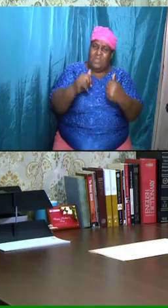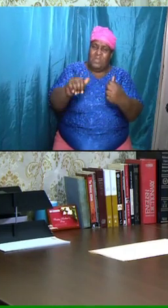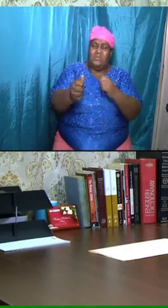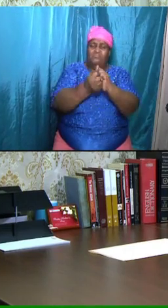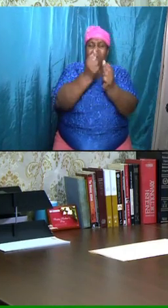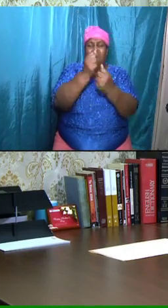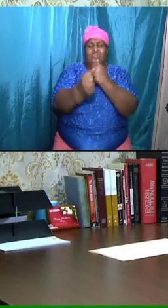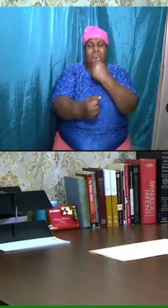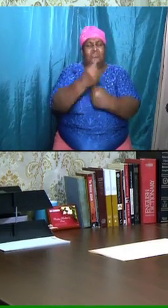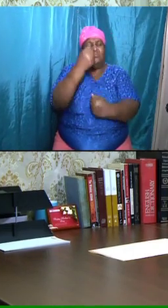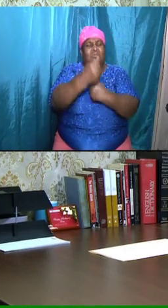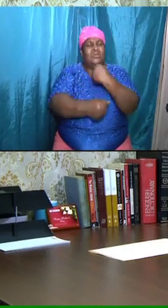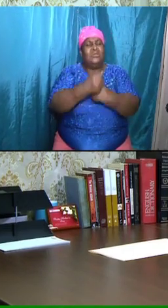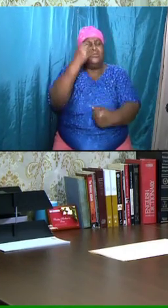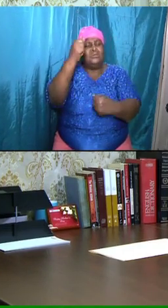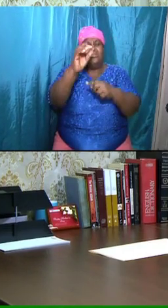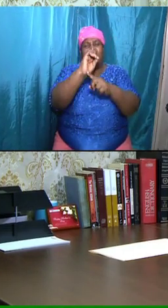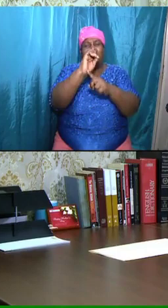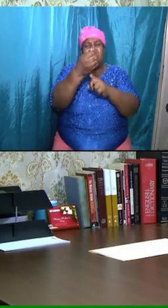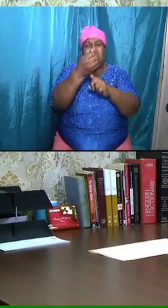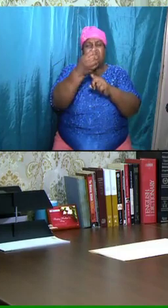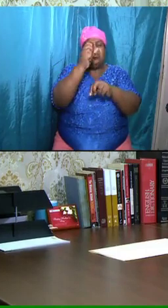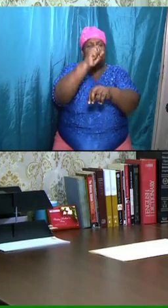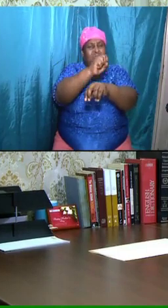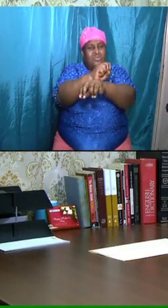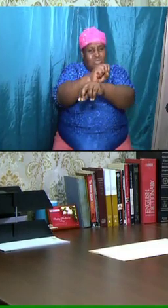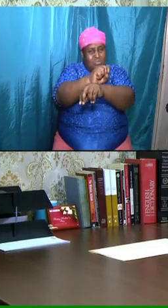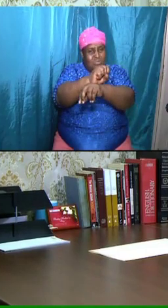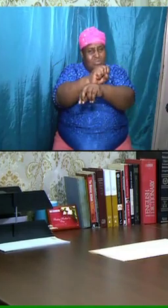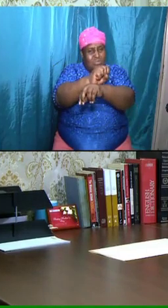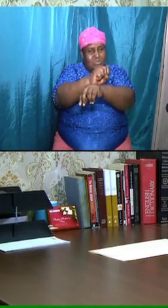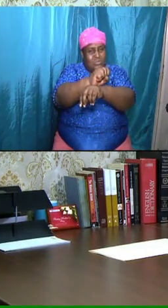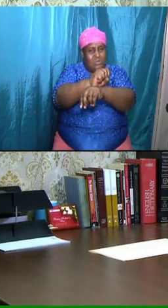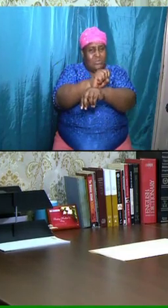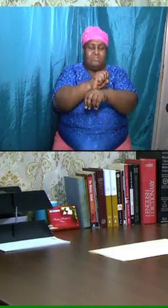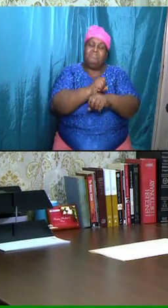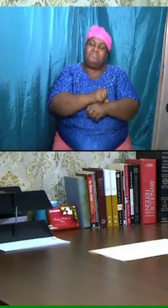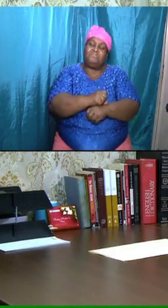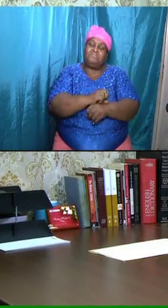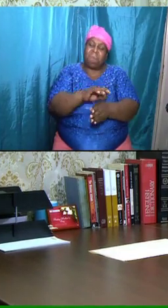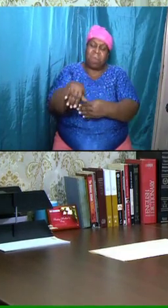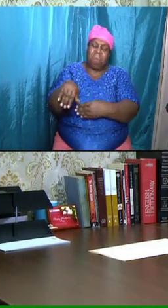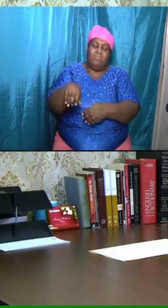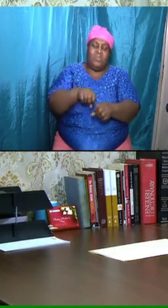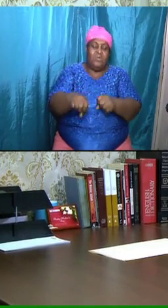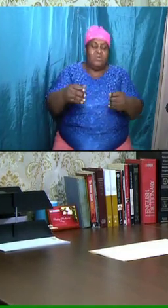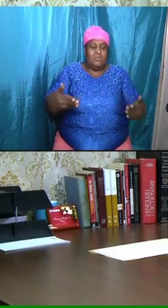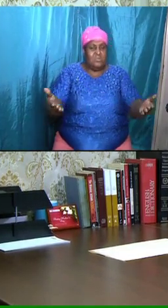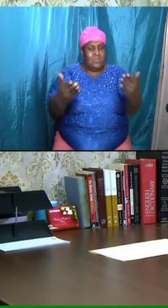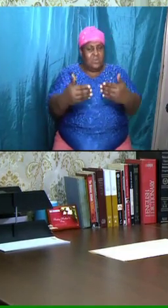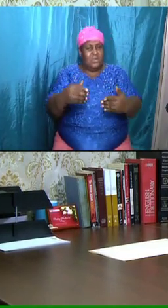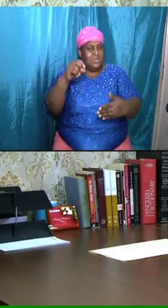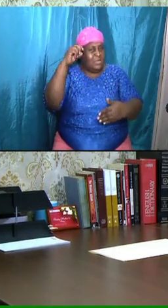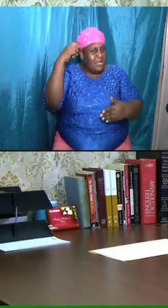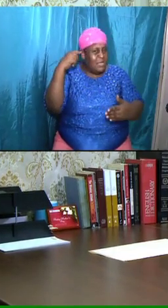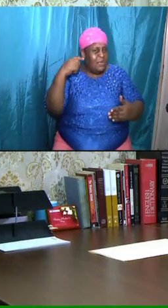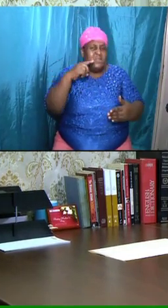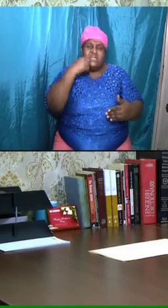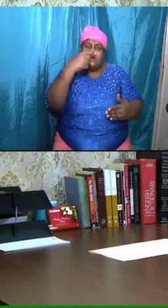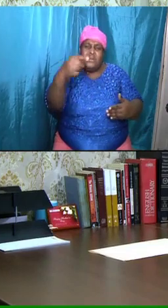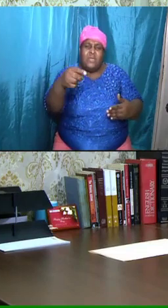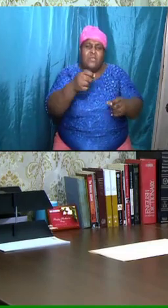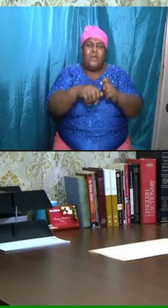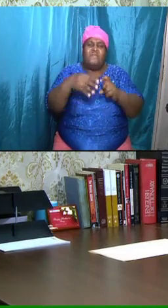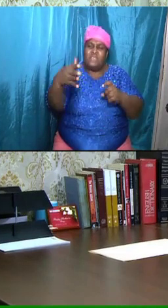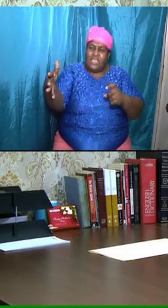city and the sanctuary. So here Daniel is speaking about things that were going to be happening in the end times.